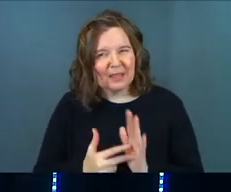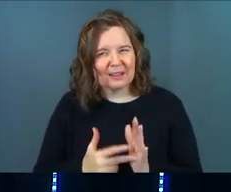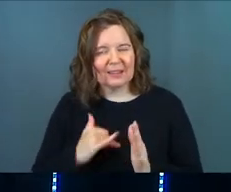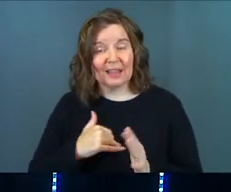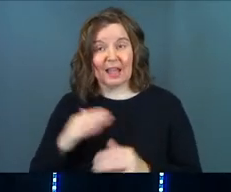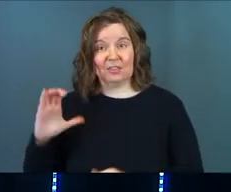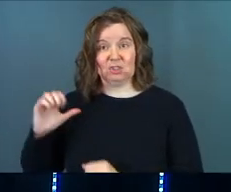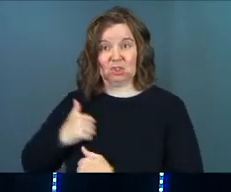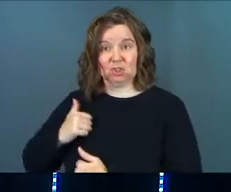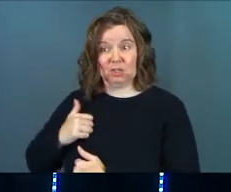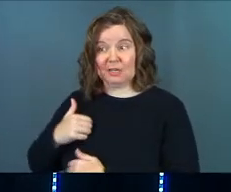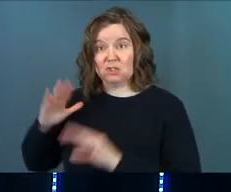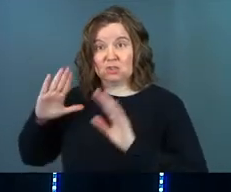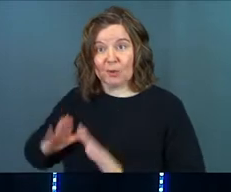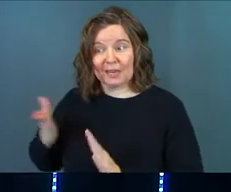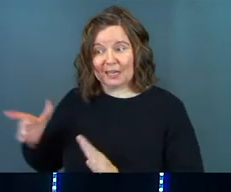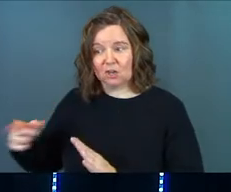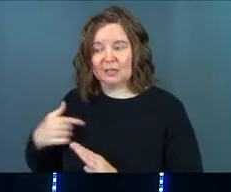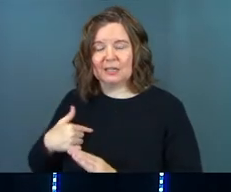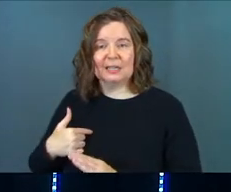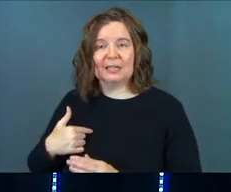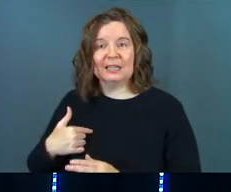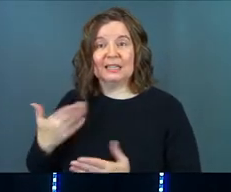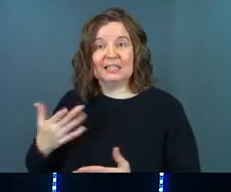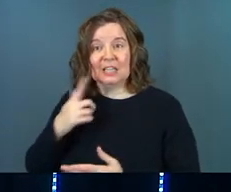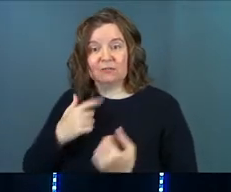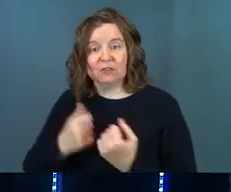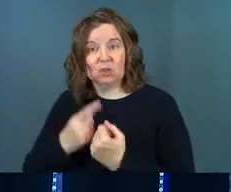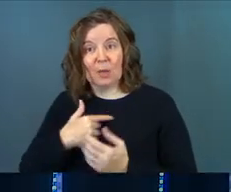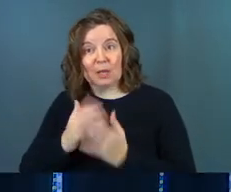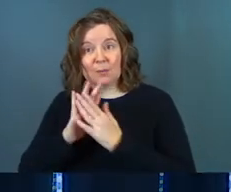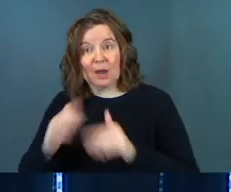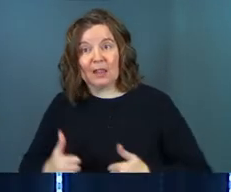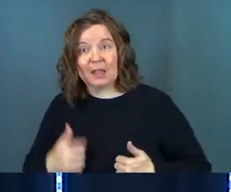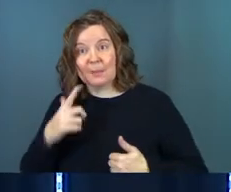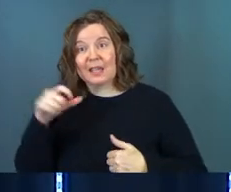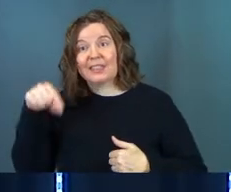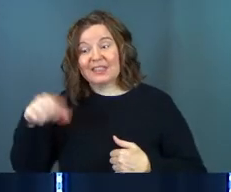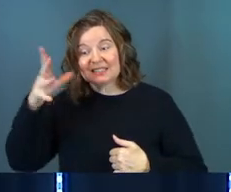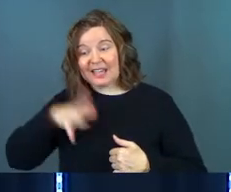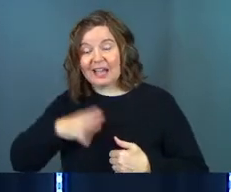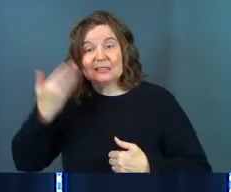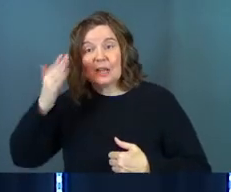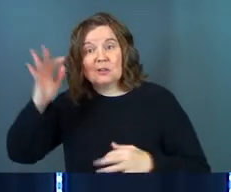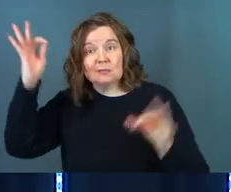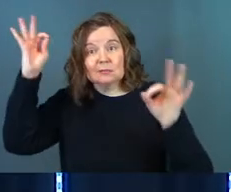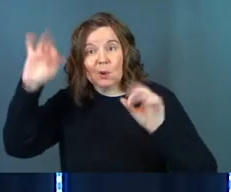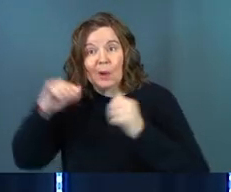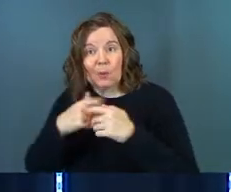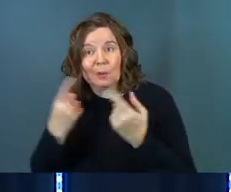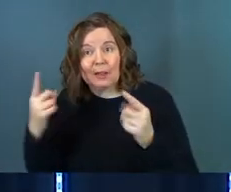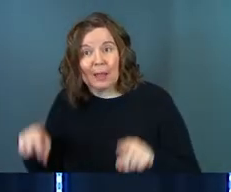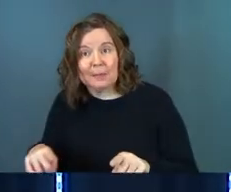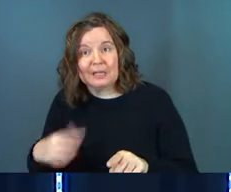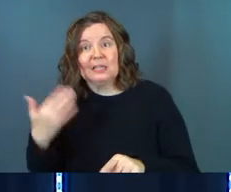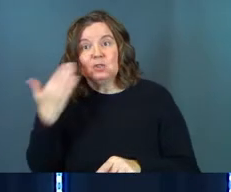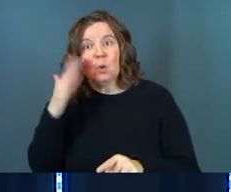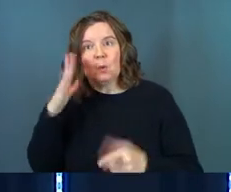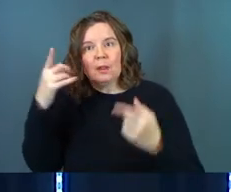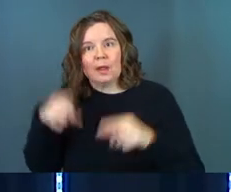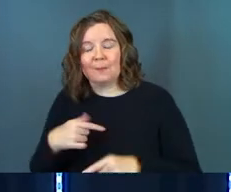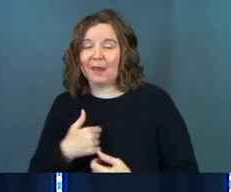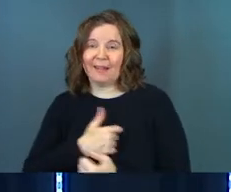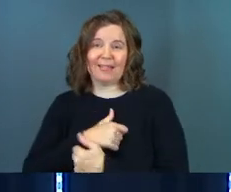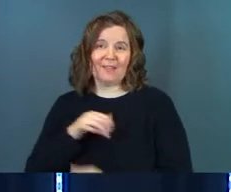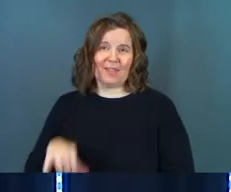like the centurion is great here. He's here for you in your prayer life because this guy doesn't know how it's gonna happen. And I